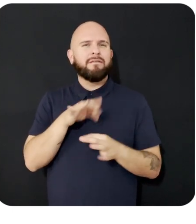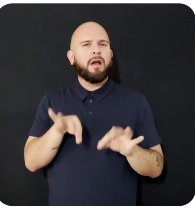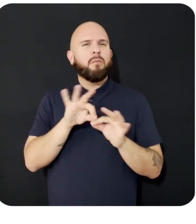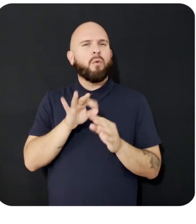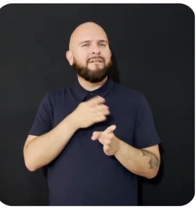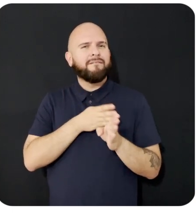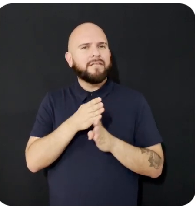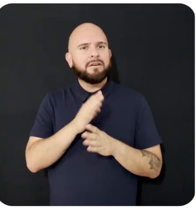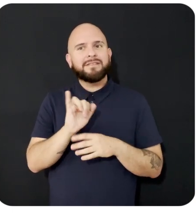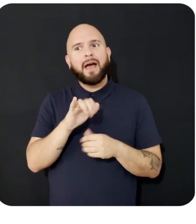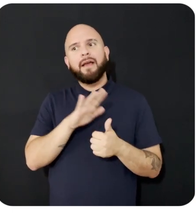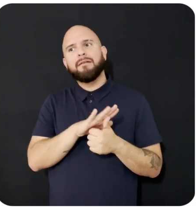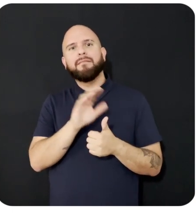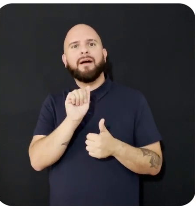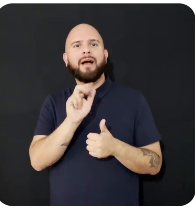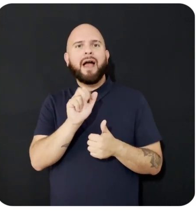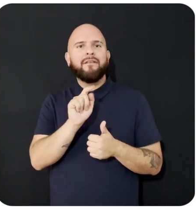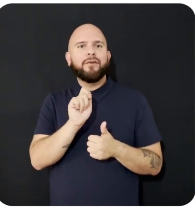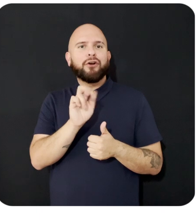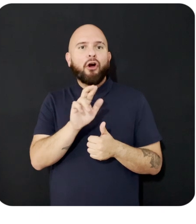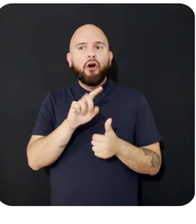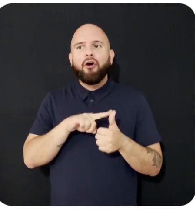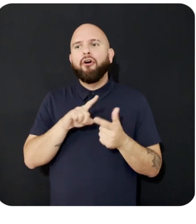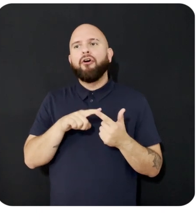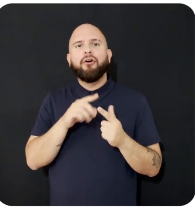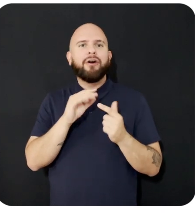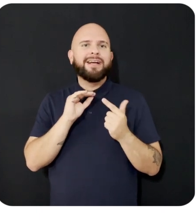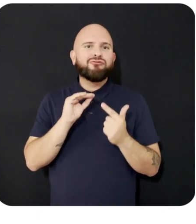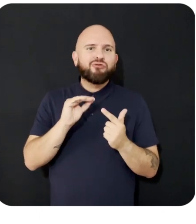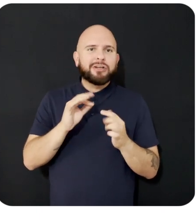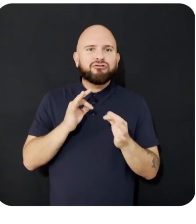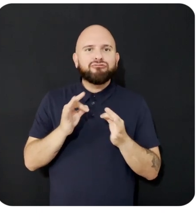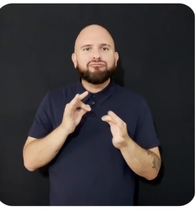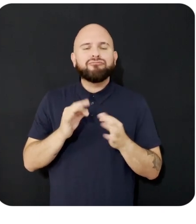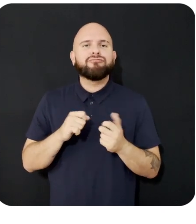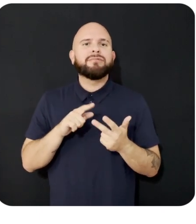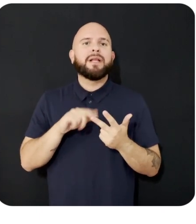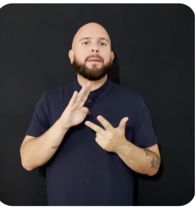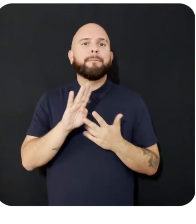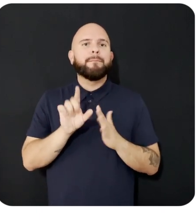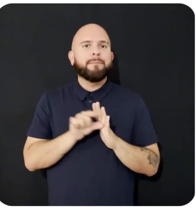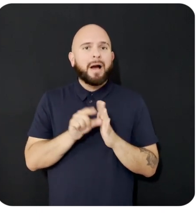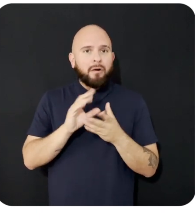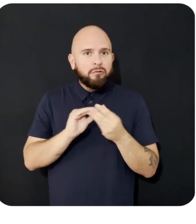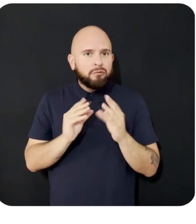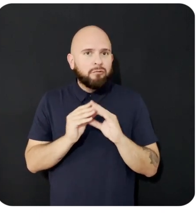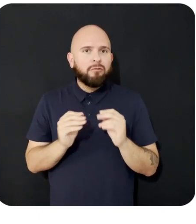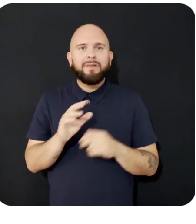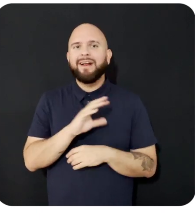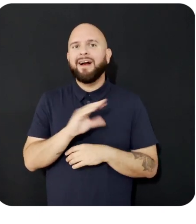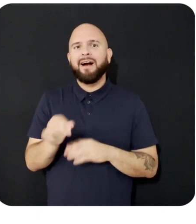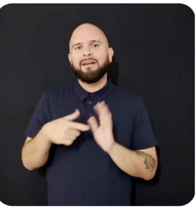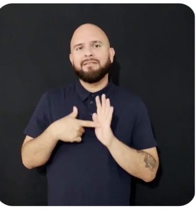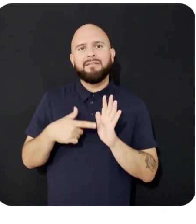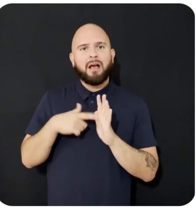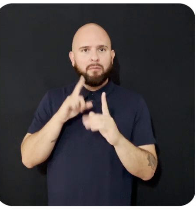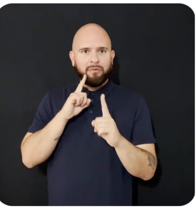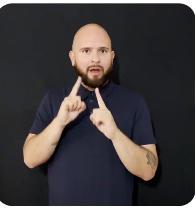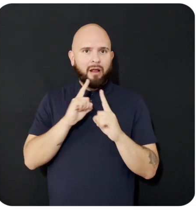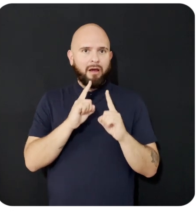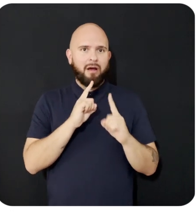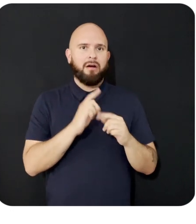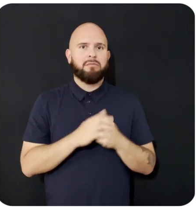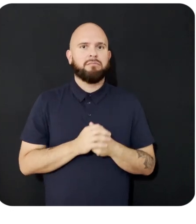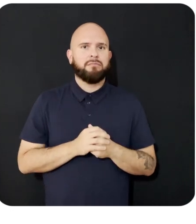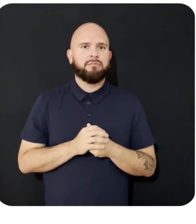character's avatar, instructions, background story, and example dialogue. We Users can